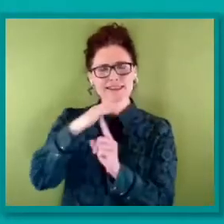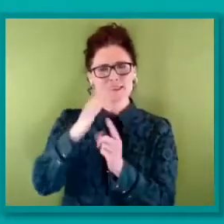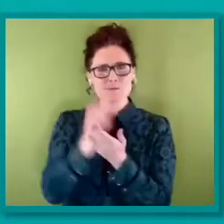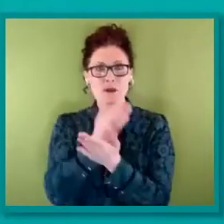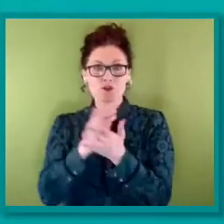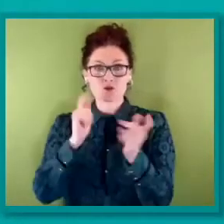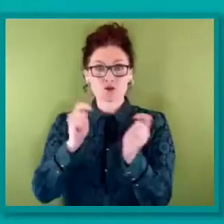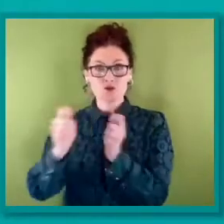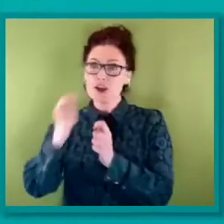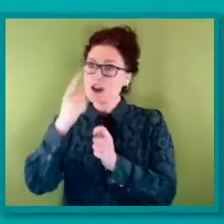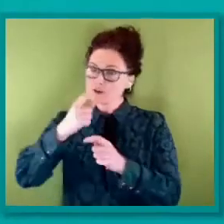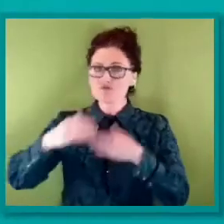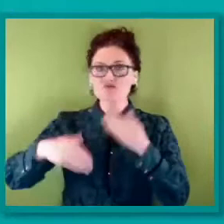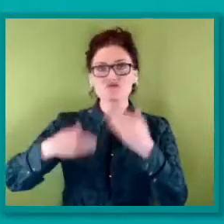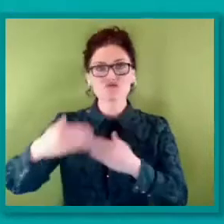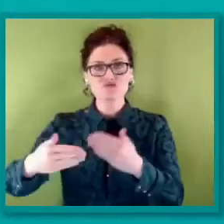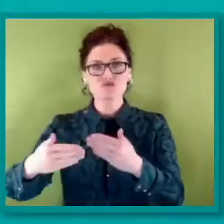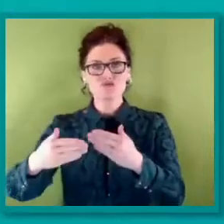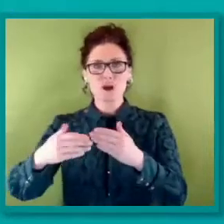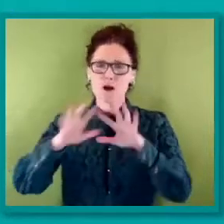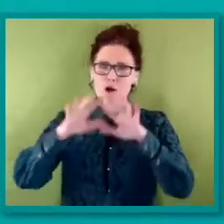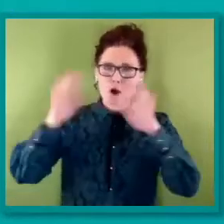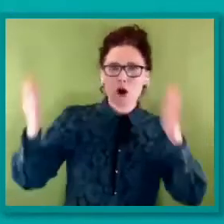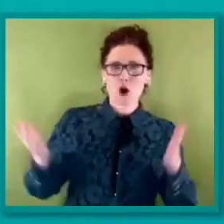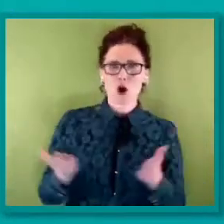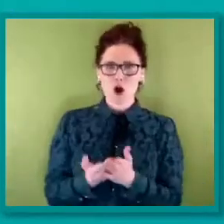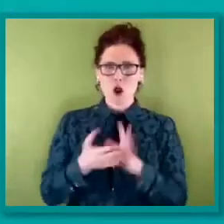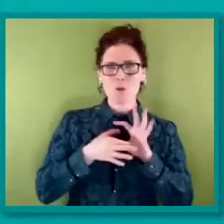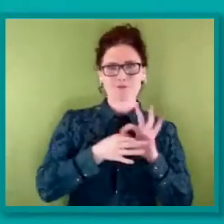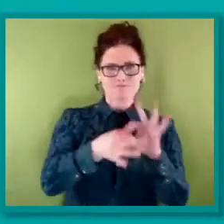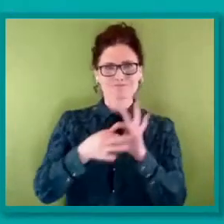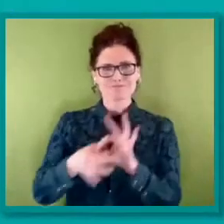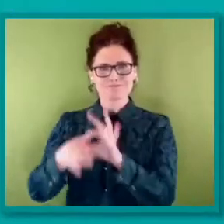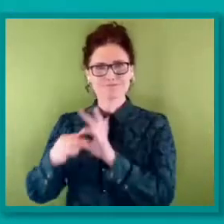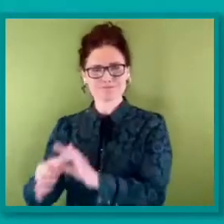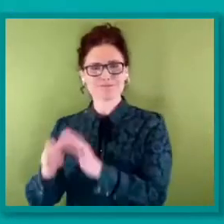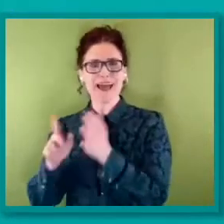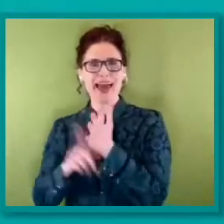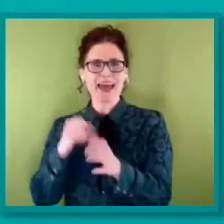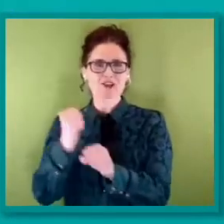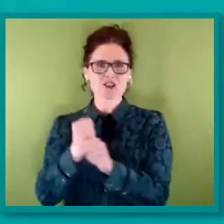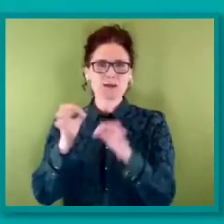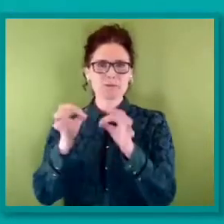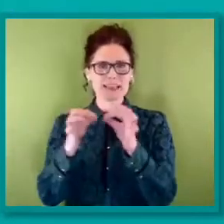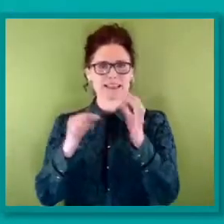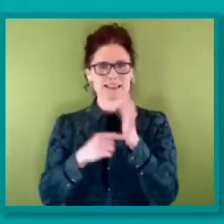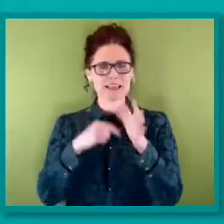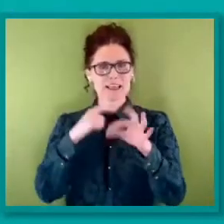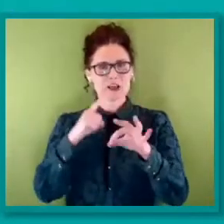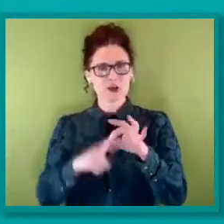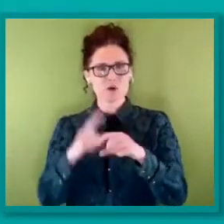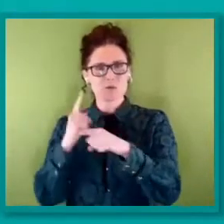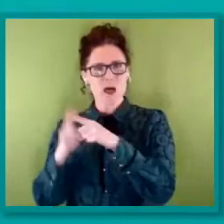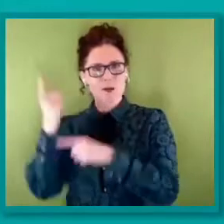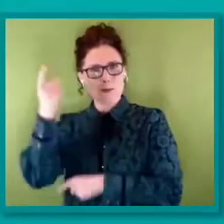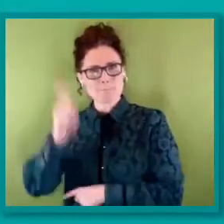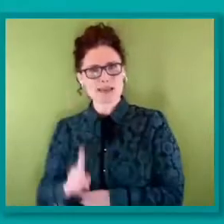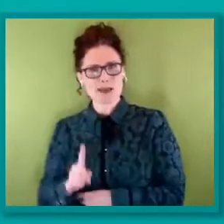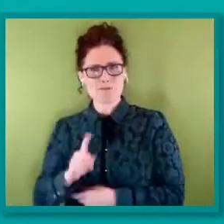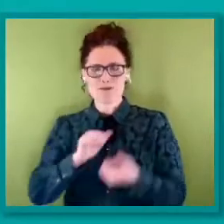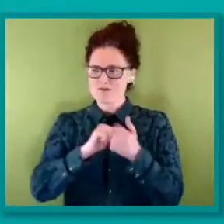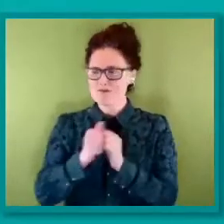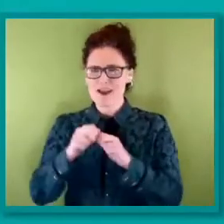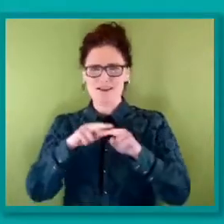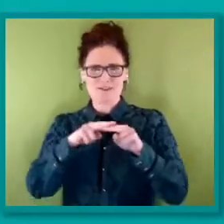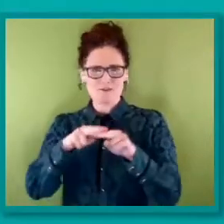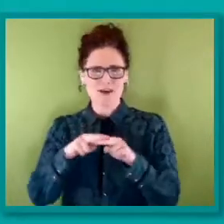of LGBTQ people, our friends, our families, our colleagues, our allies. And when I think about the history of the